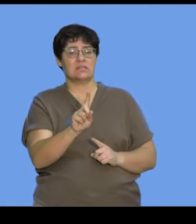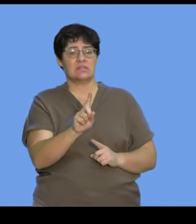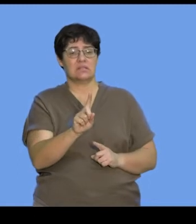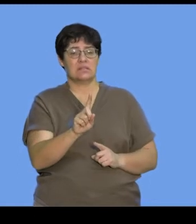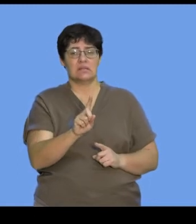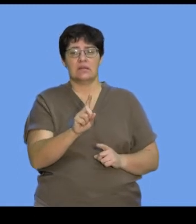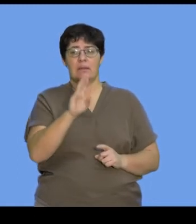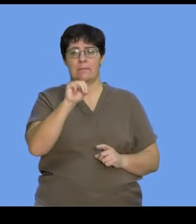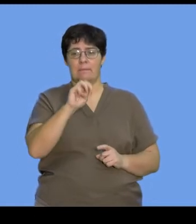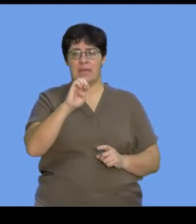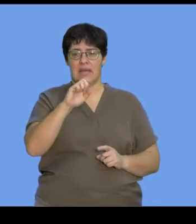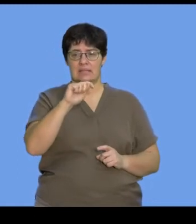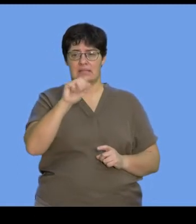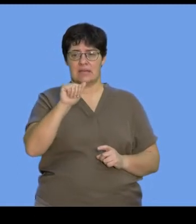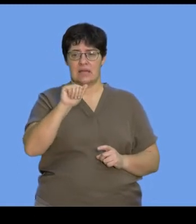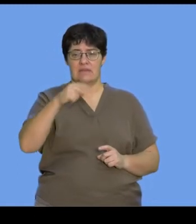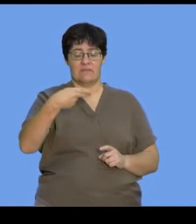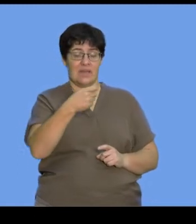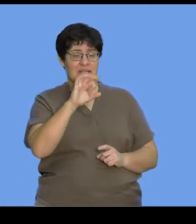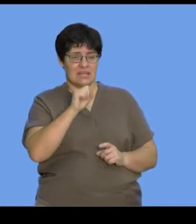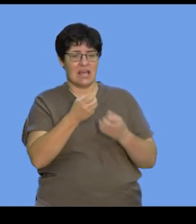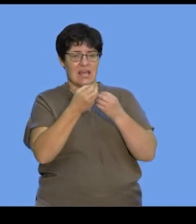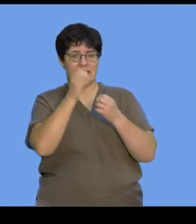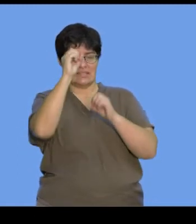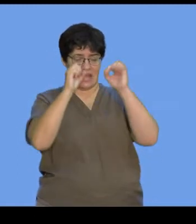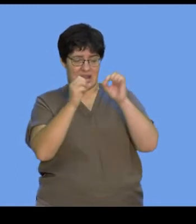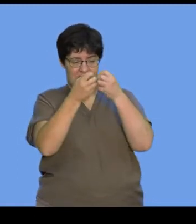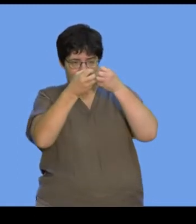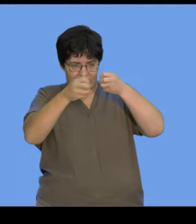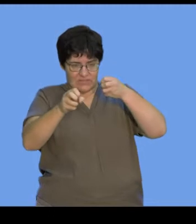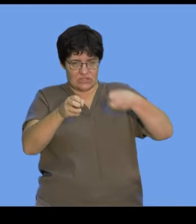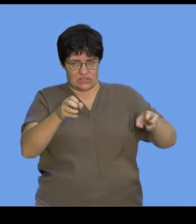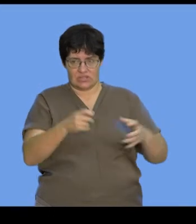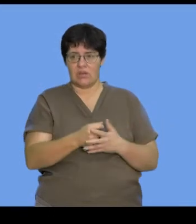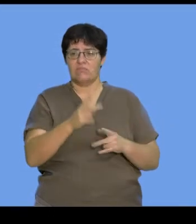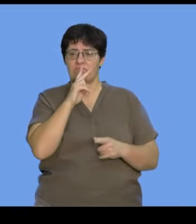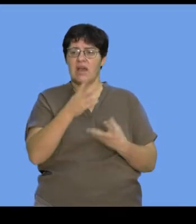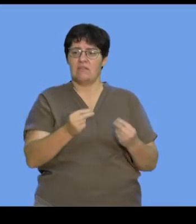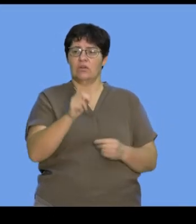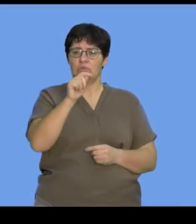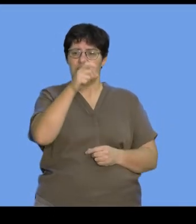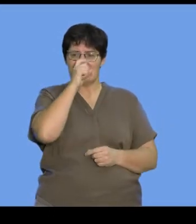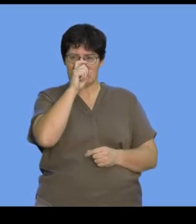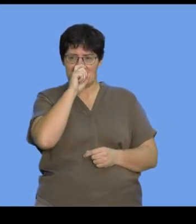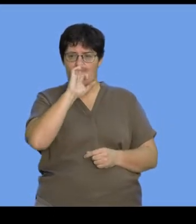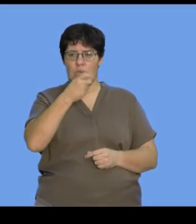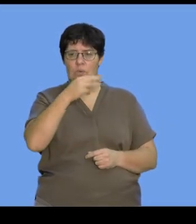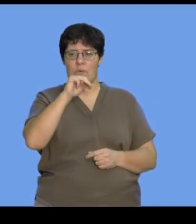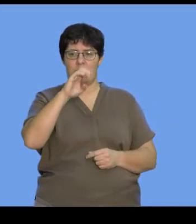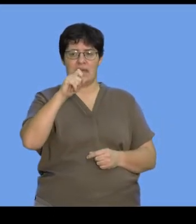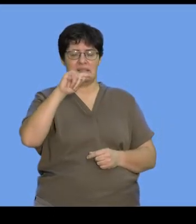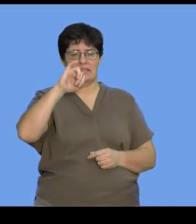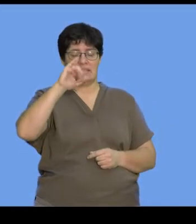phase of metaphase in cell division, where it contains two sister chromatids, and I'll explain that in a little while, which are